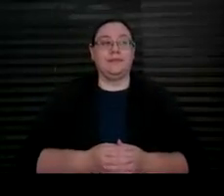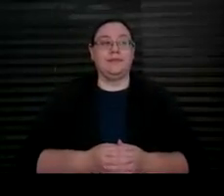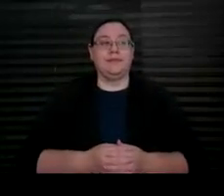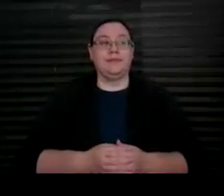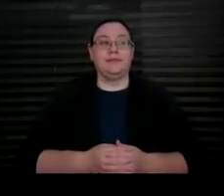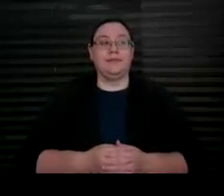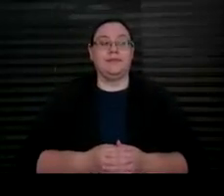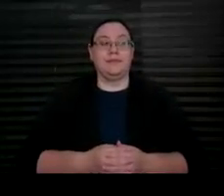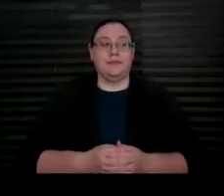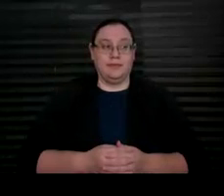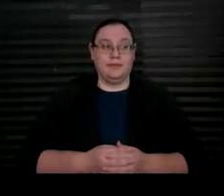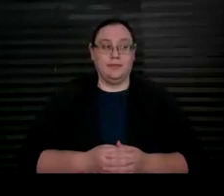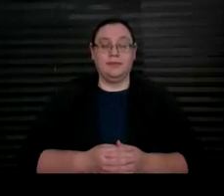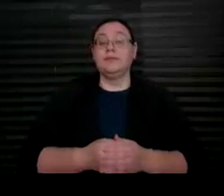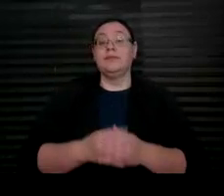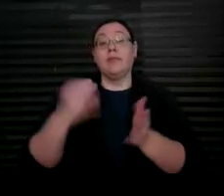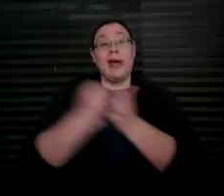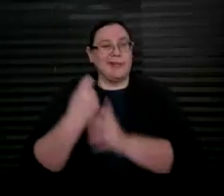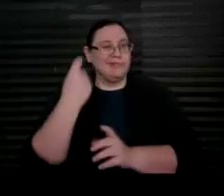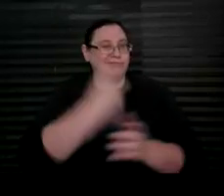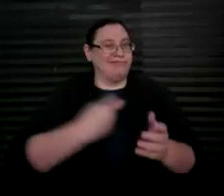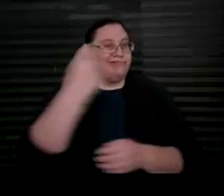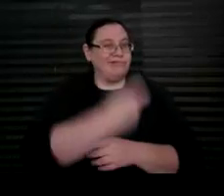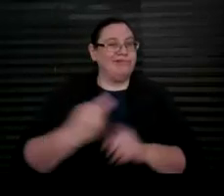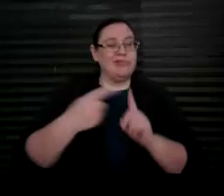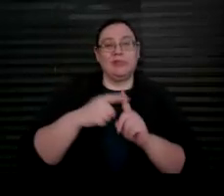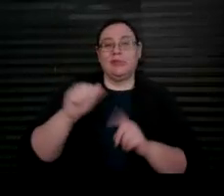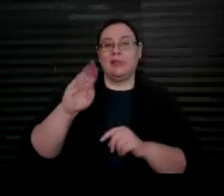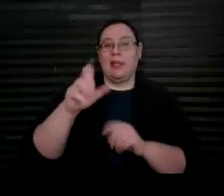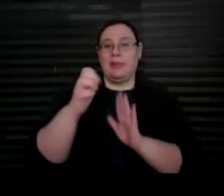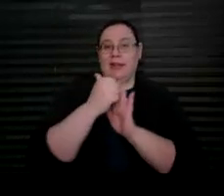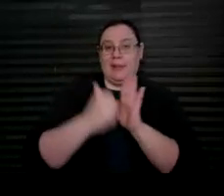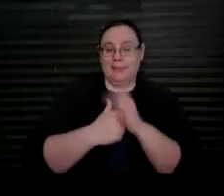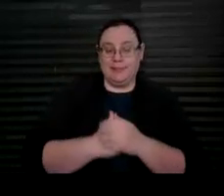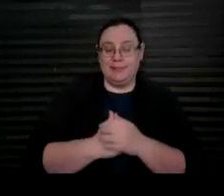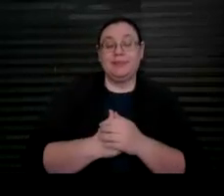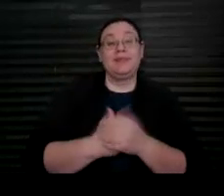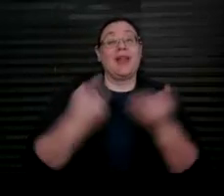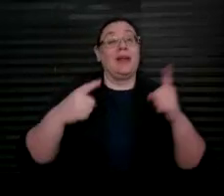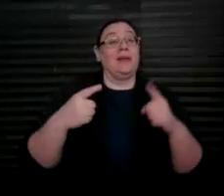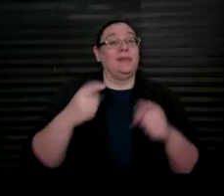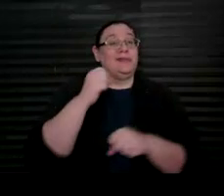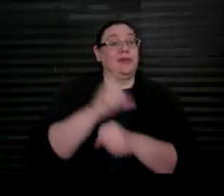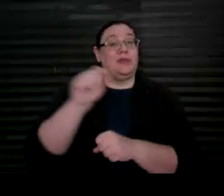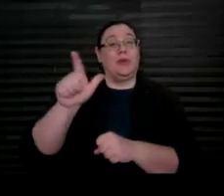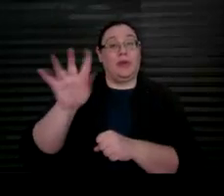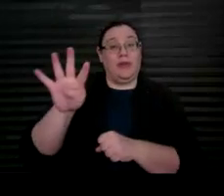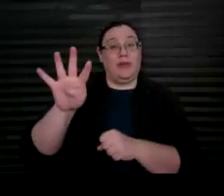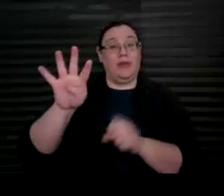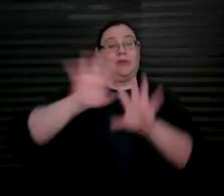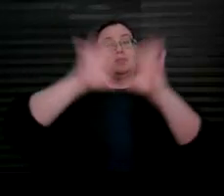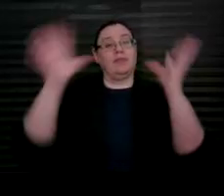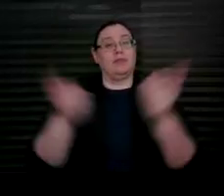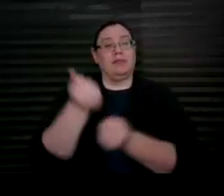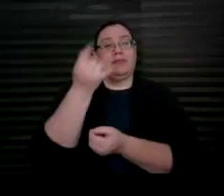• Contributions into an ABLE account. • In 2024, a total of $18,000